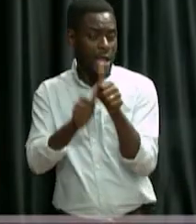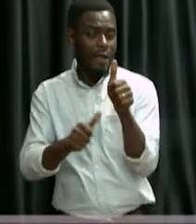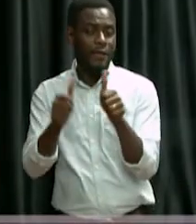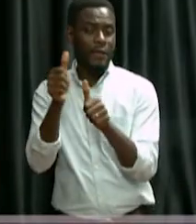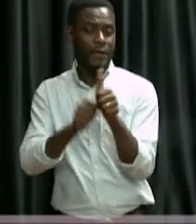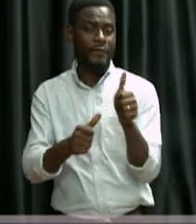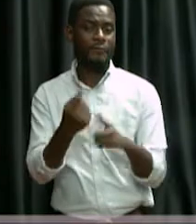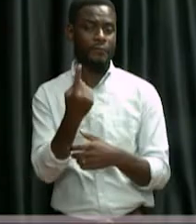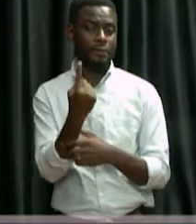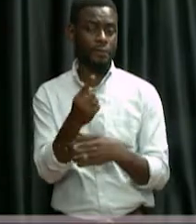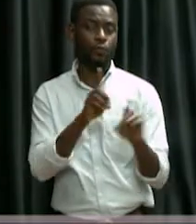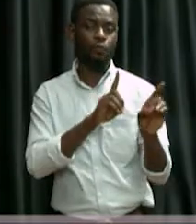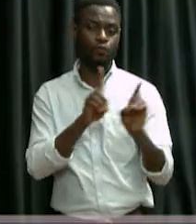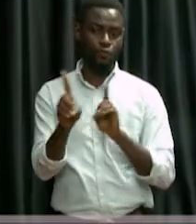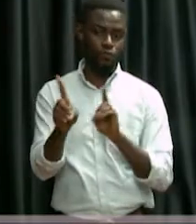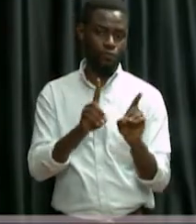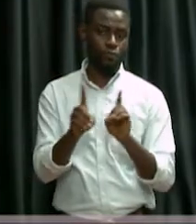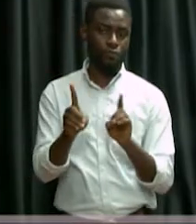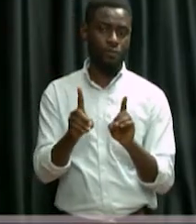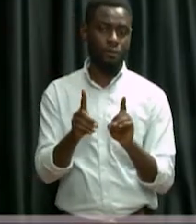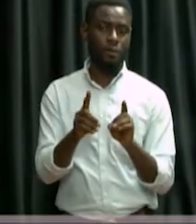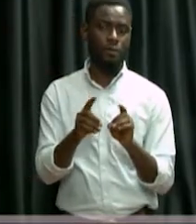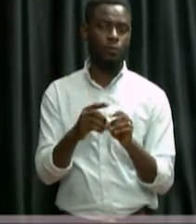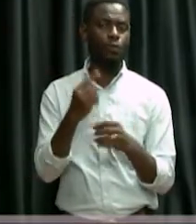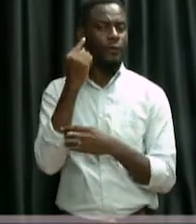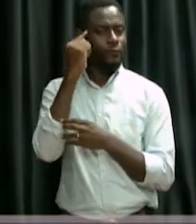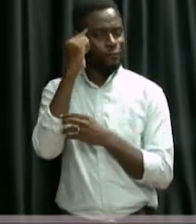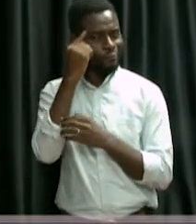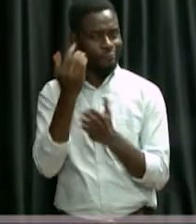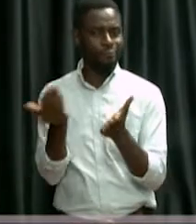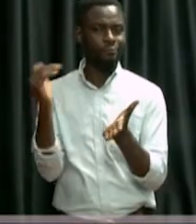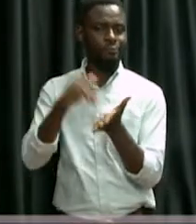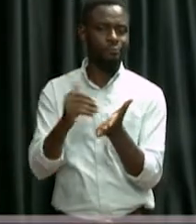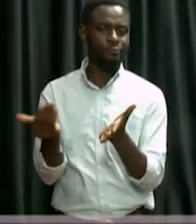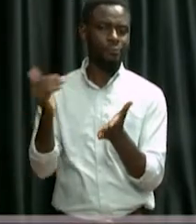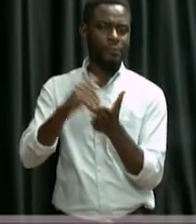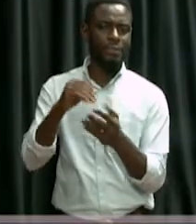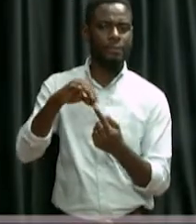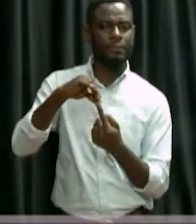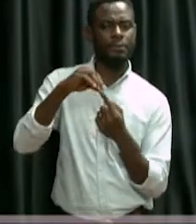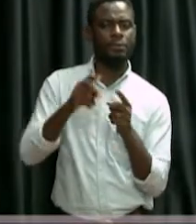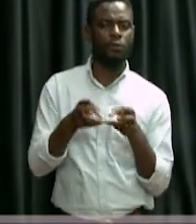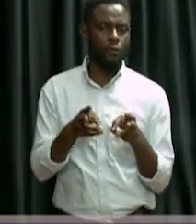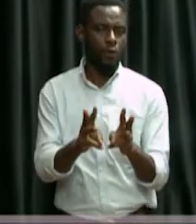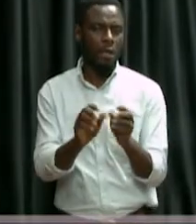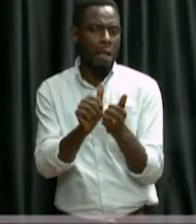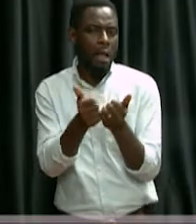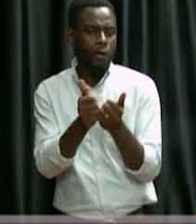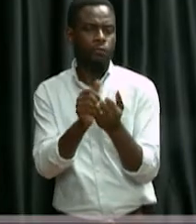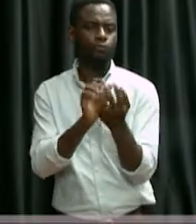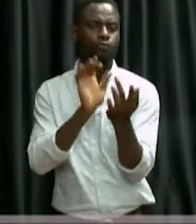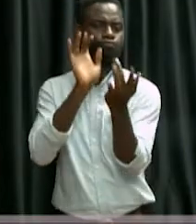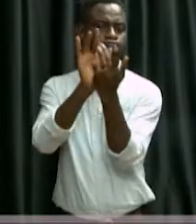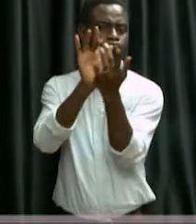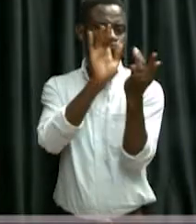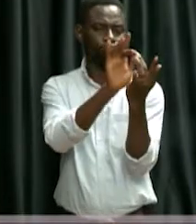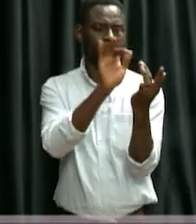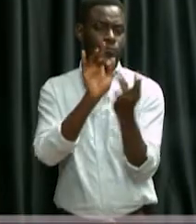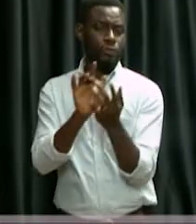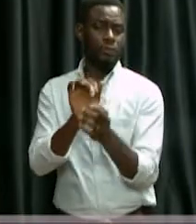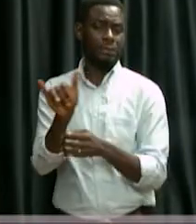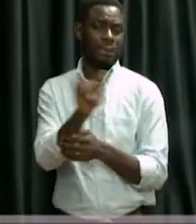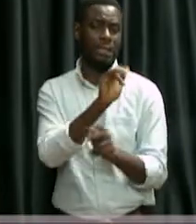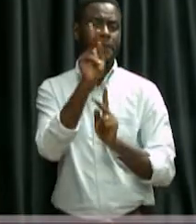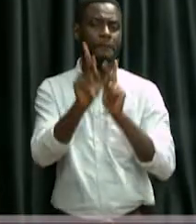thing we do, we've had to rethink innovatively about how to reach the same people and, in some